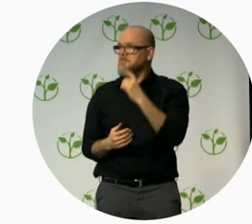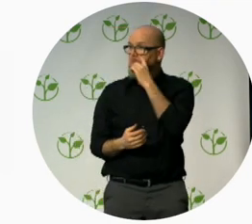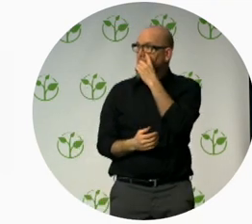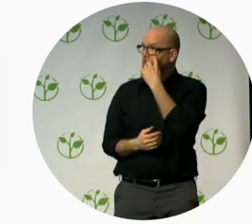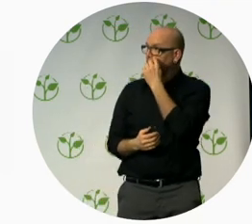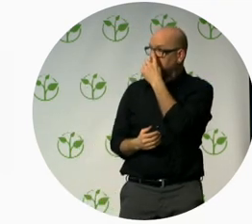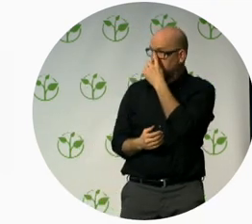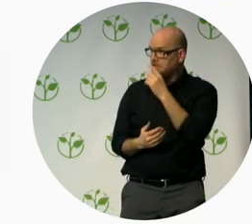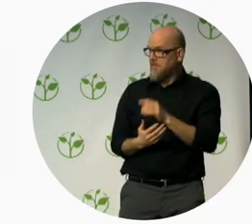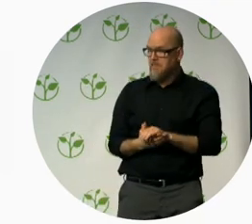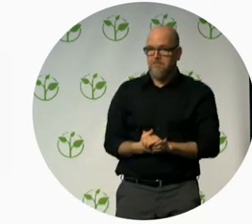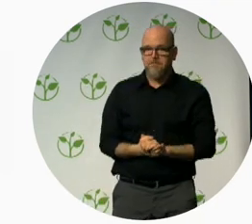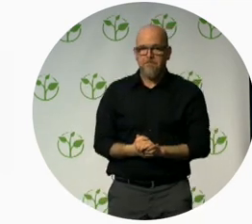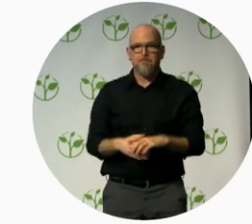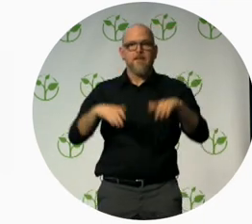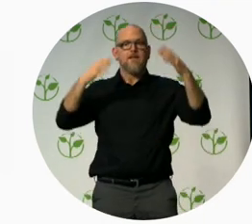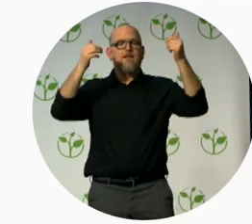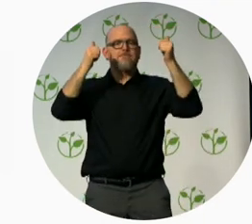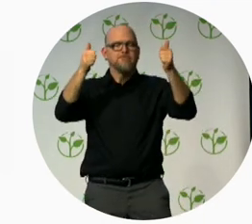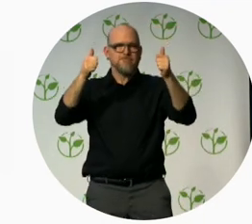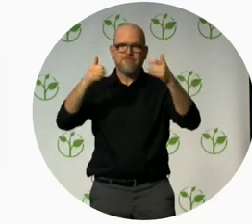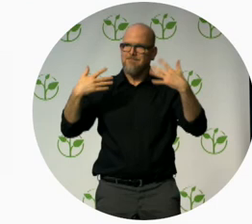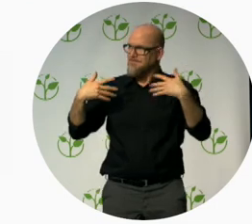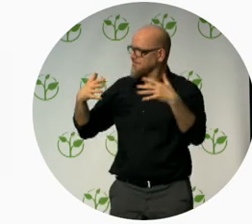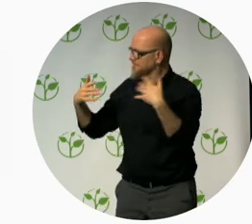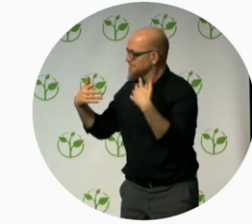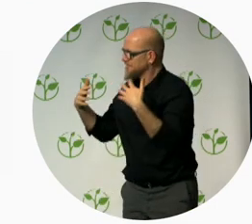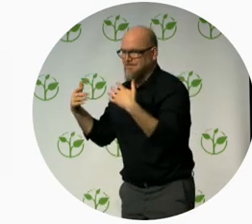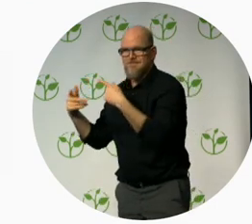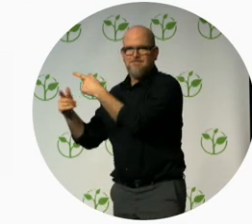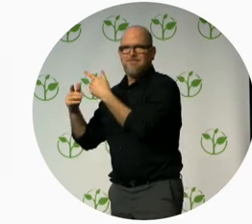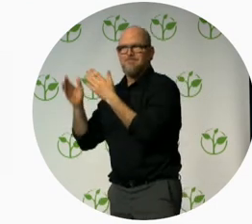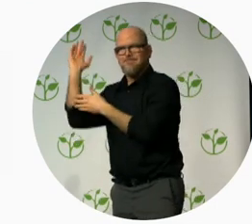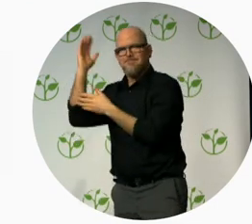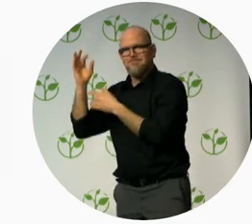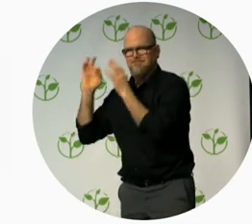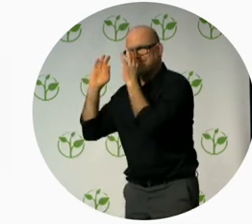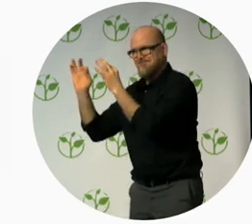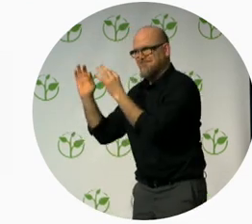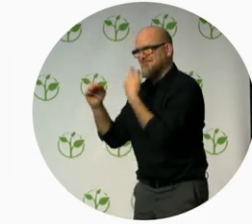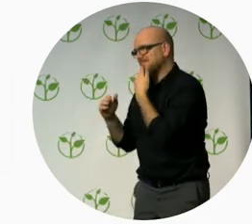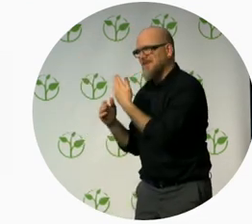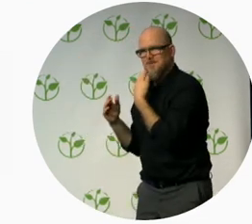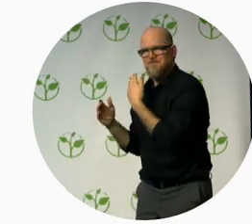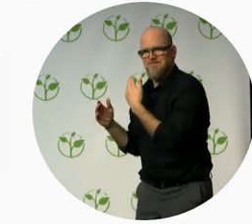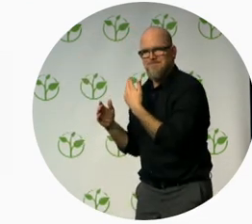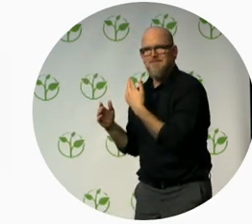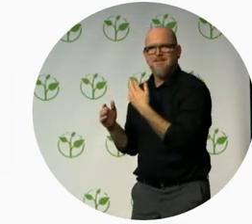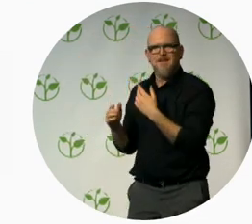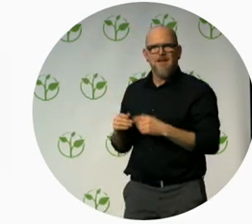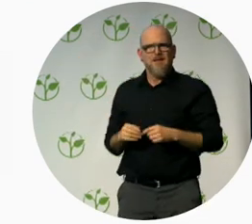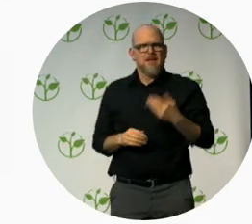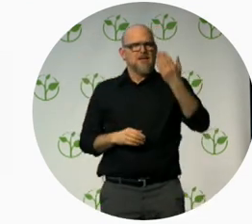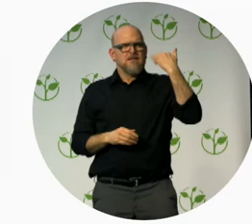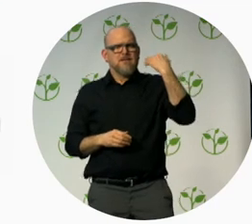Yuval, thank you so much. And I have to say, watching in the last few years, what